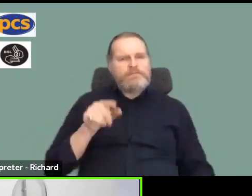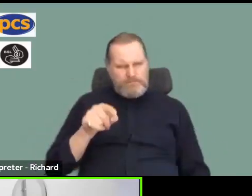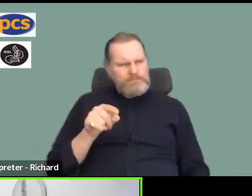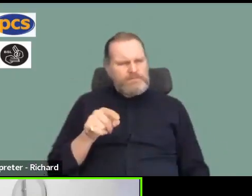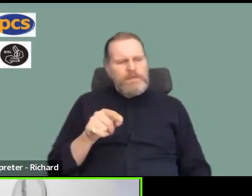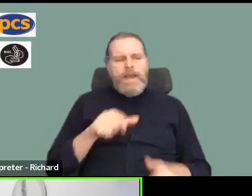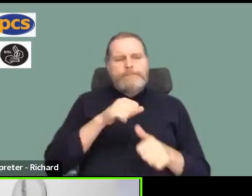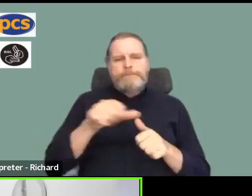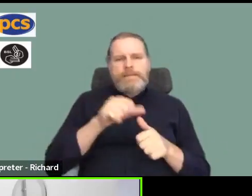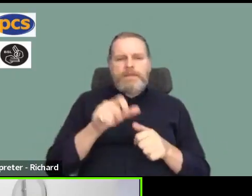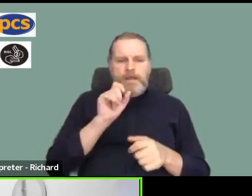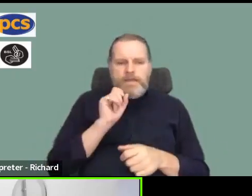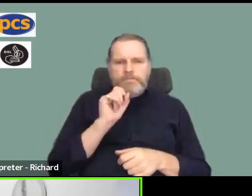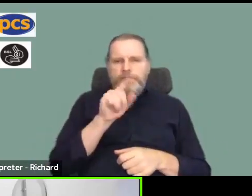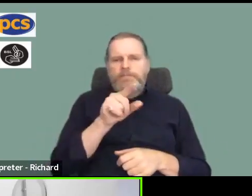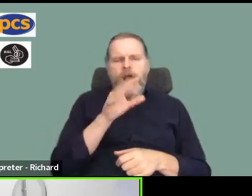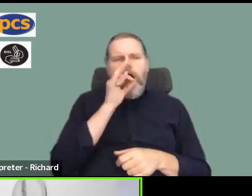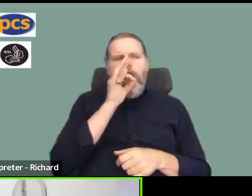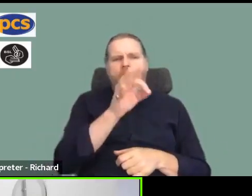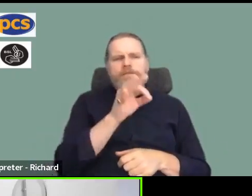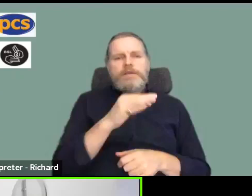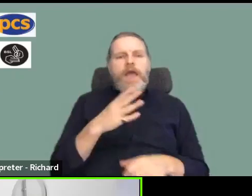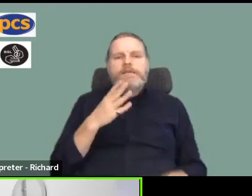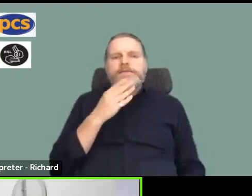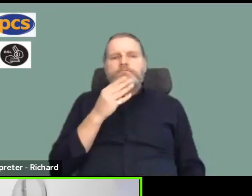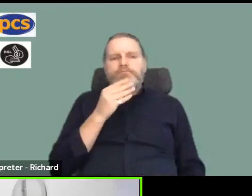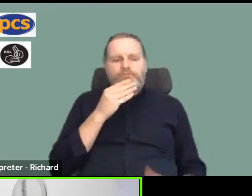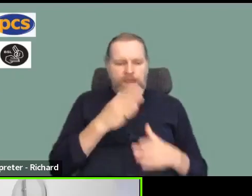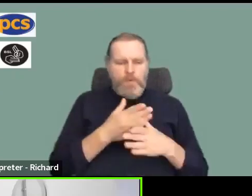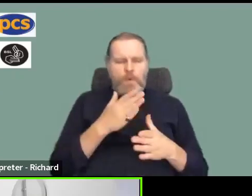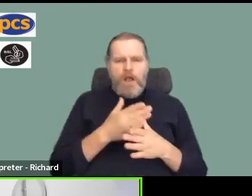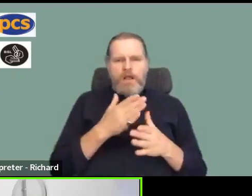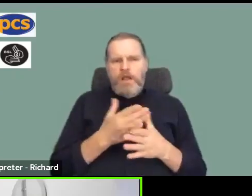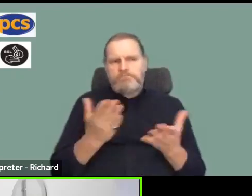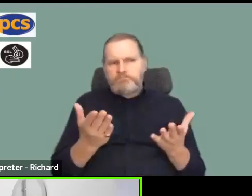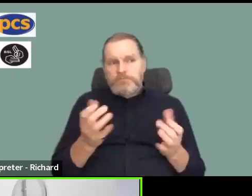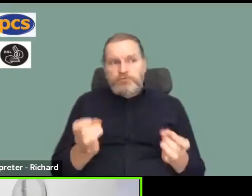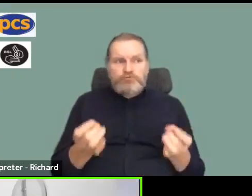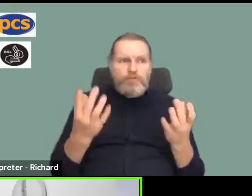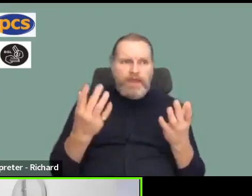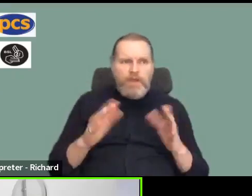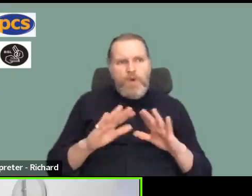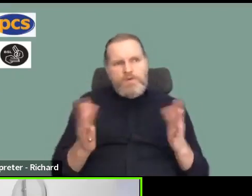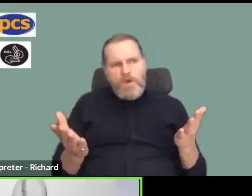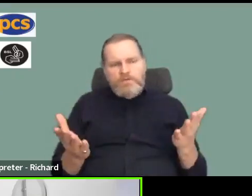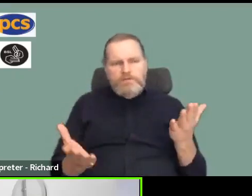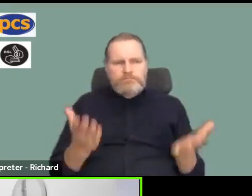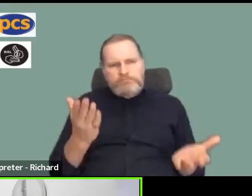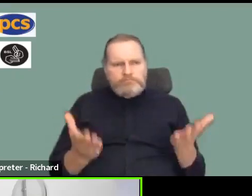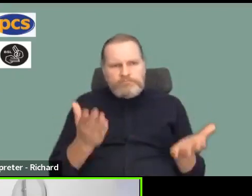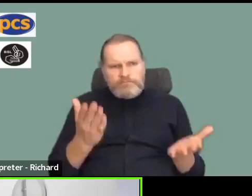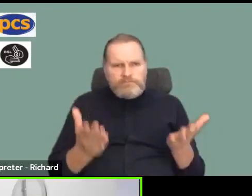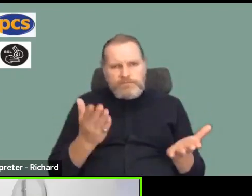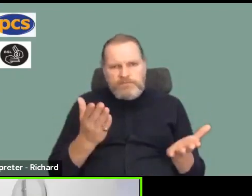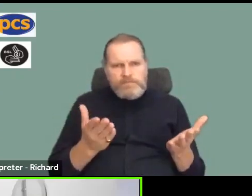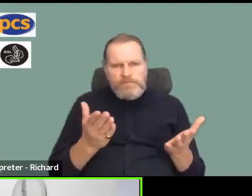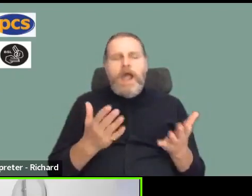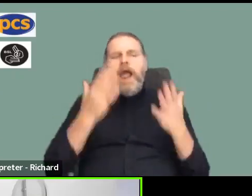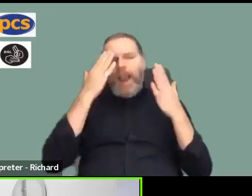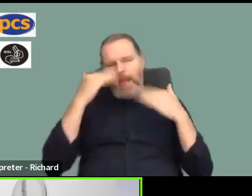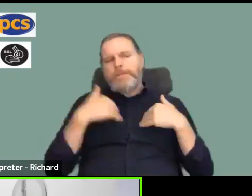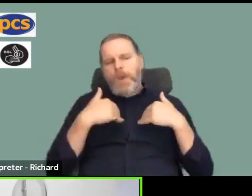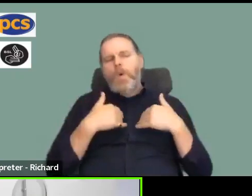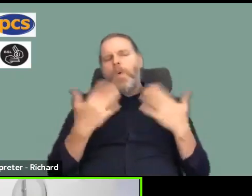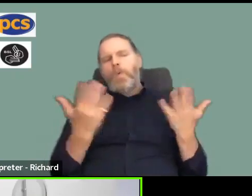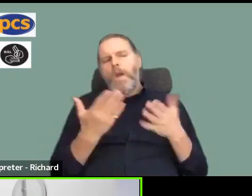we will look into that for you in terms of where you work, because obviously you haven't put that in the message. But if you let us know where you work and on